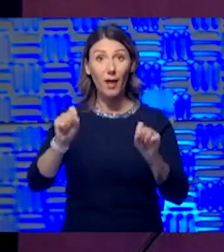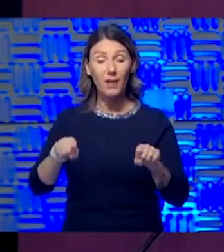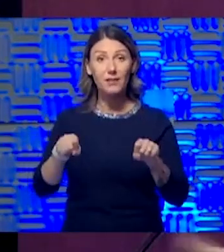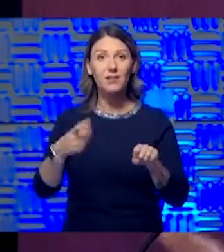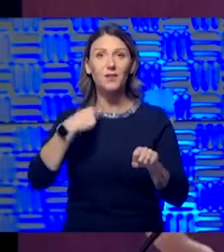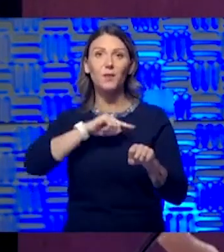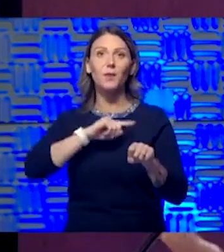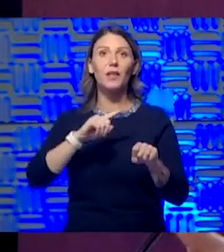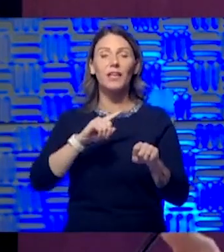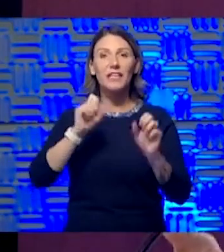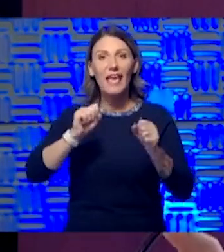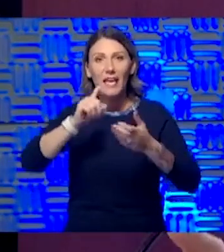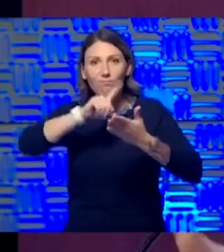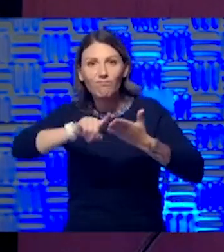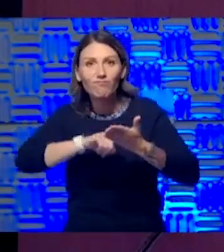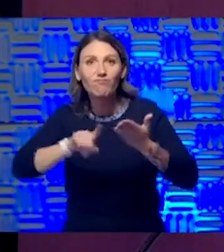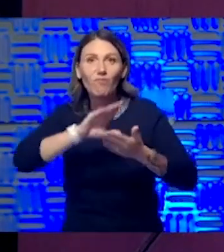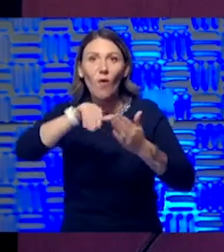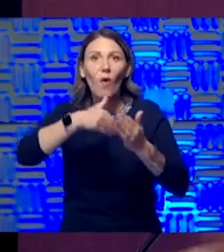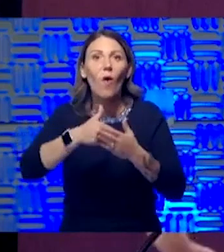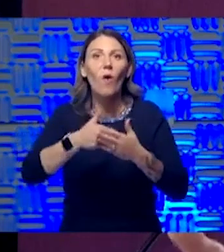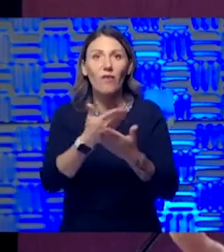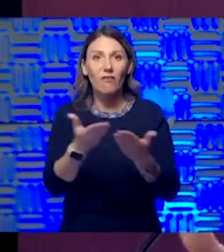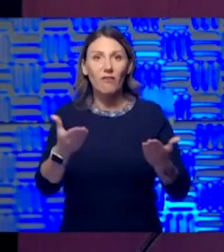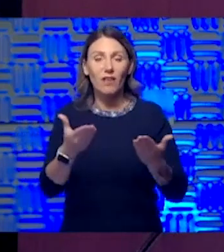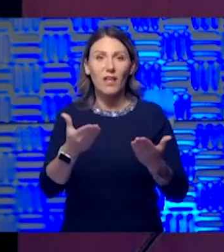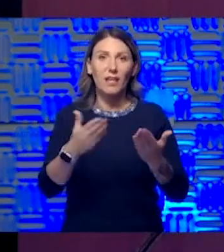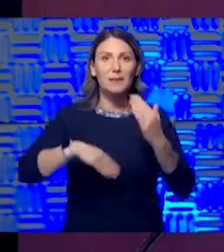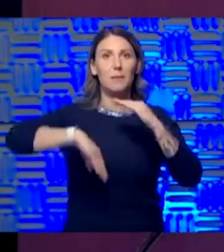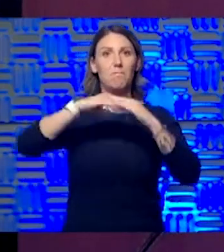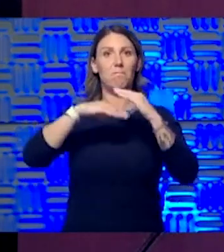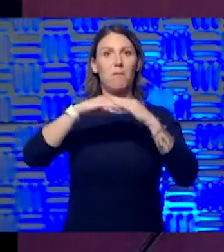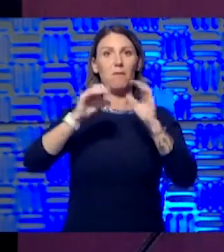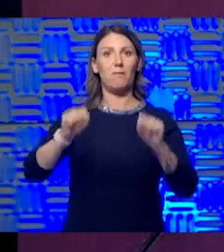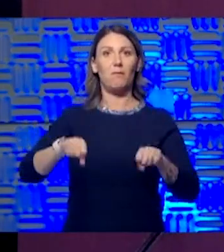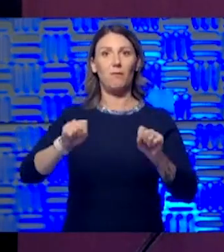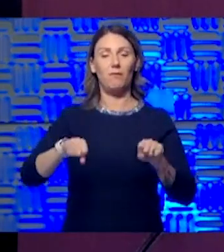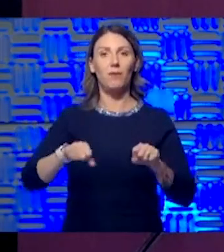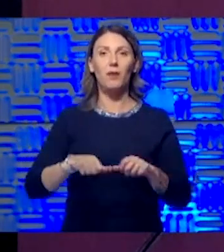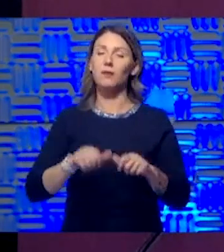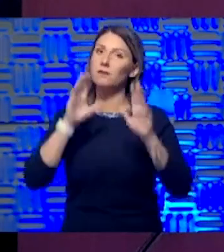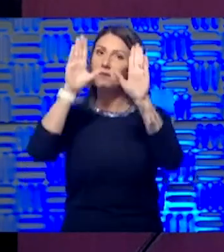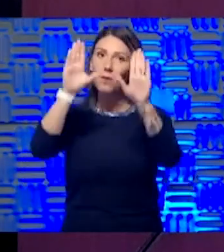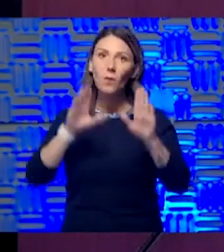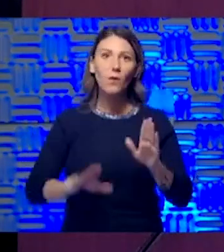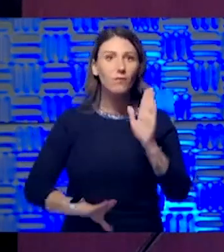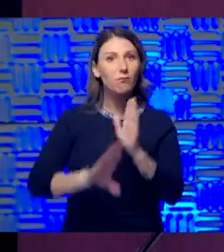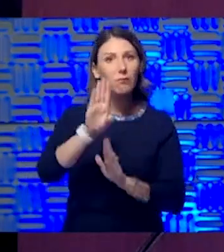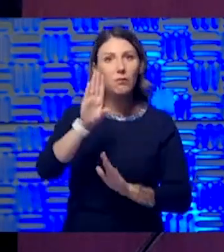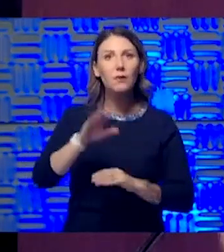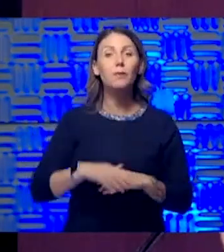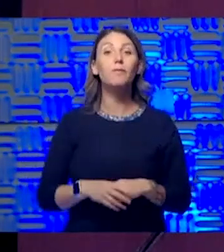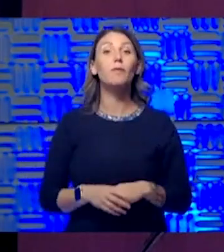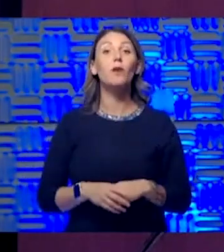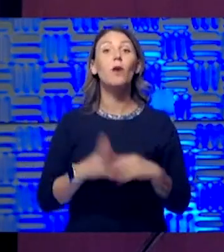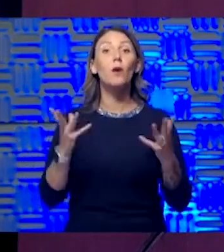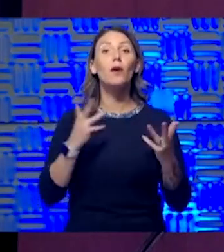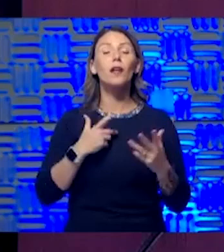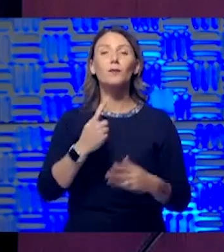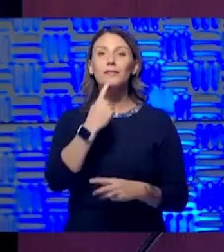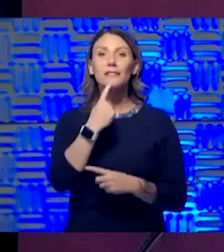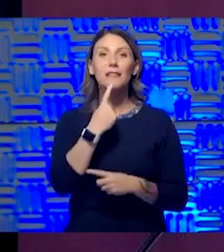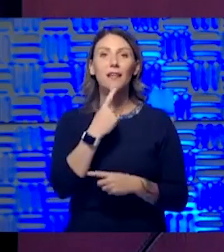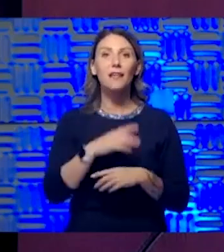investigate every complaint to its fullest. And that's been a great boon. But I will say I've seen what I will call